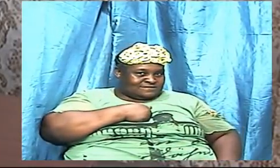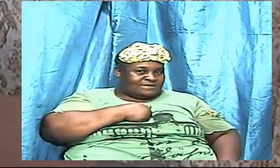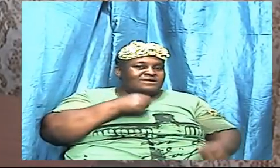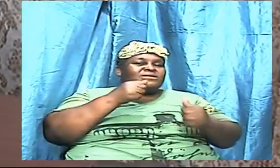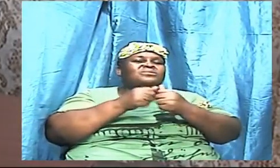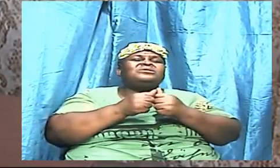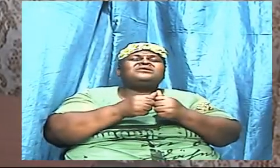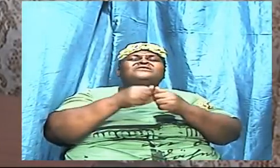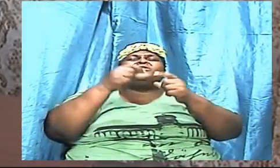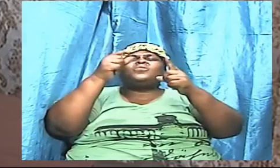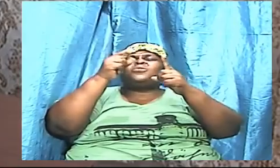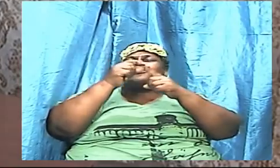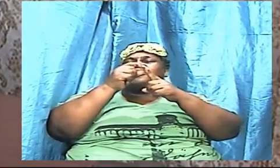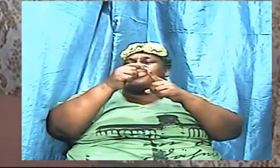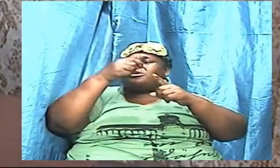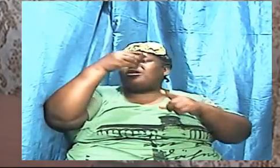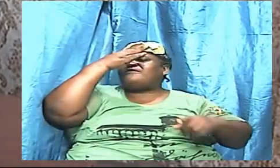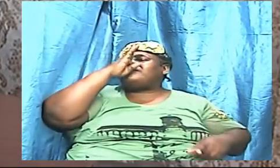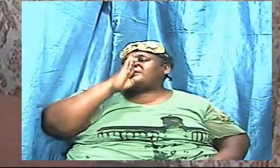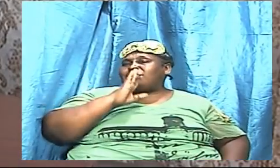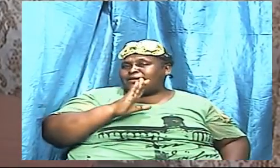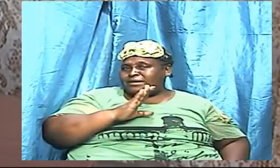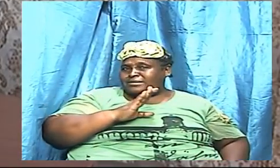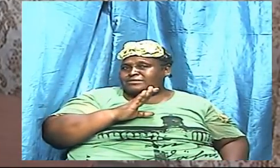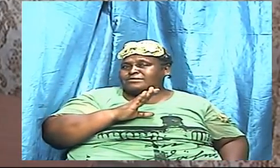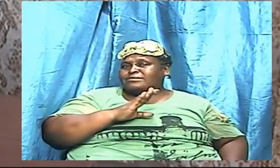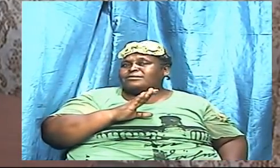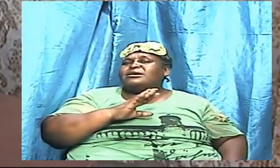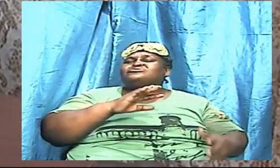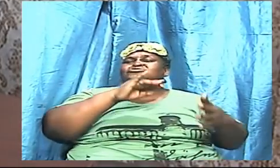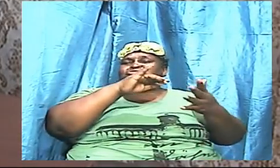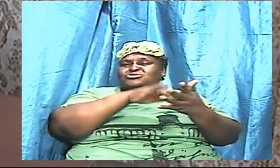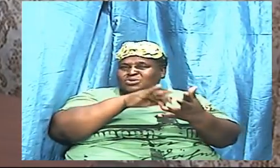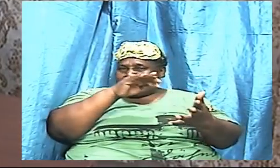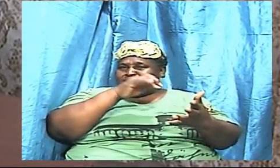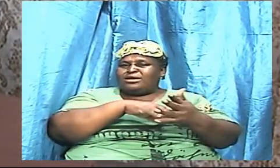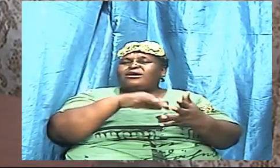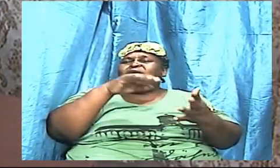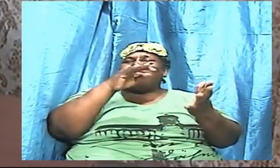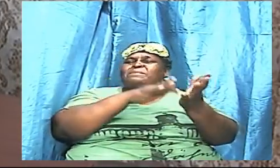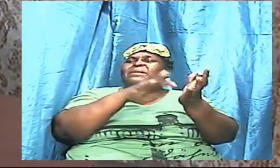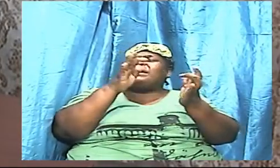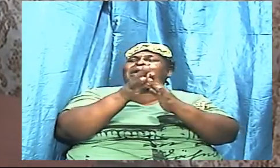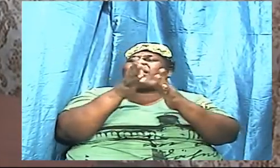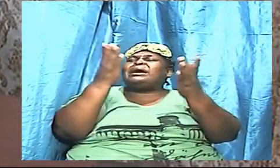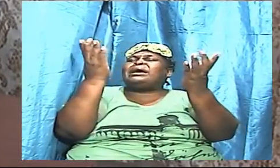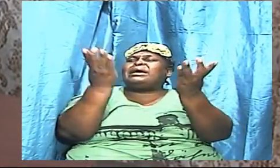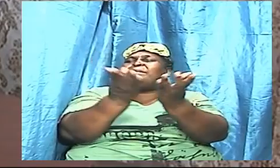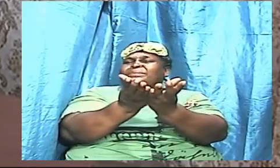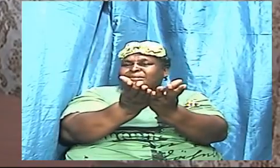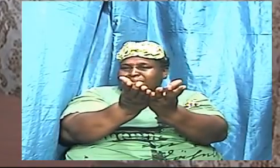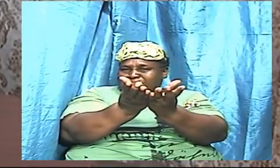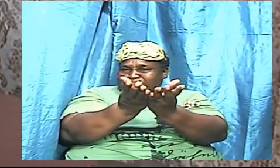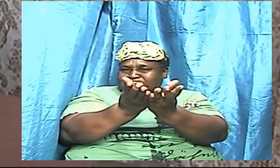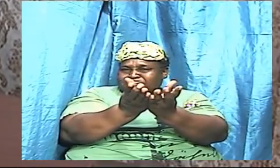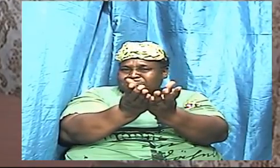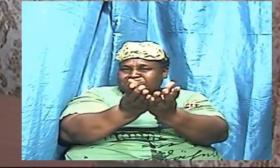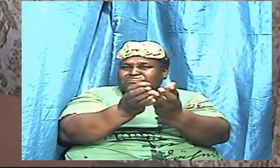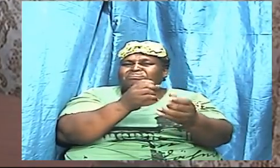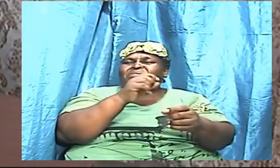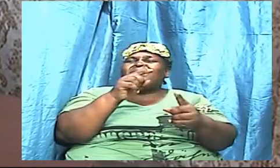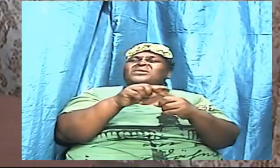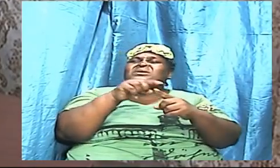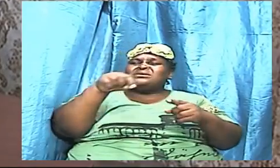this word from almighty God when this word come alive inside of us